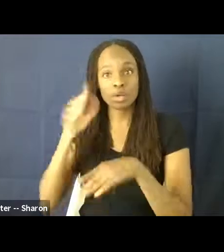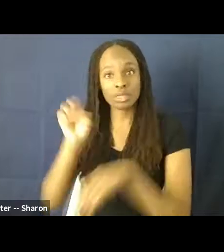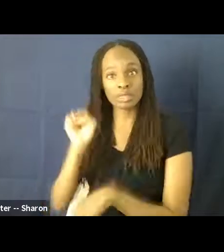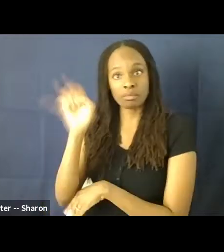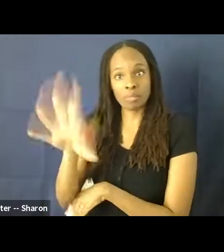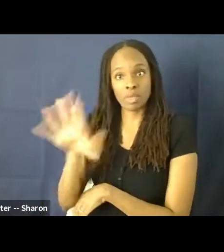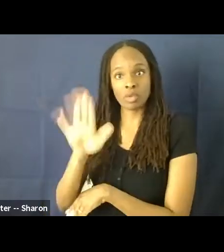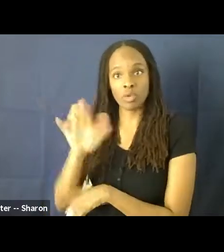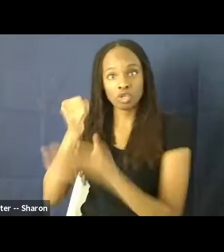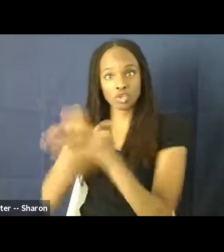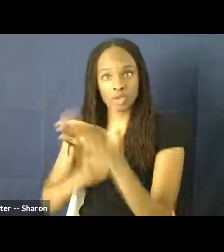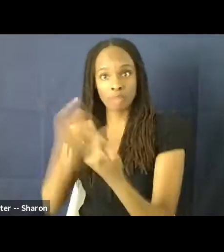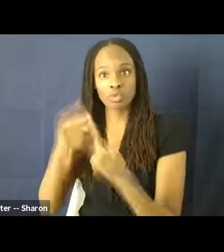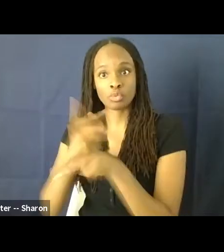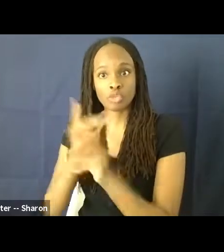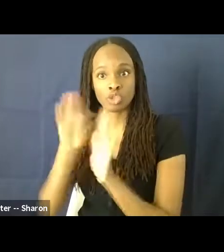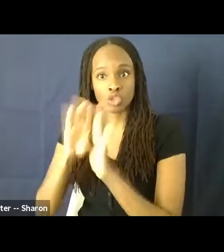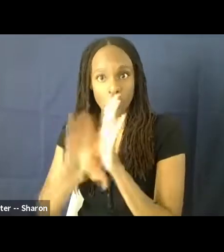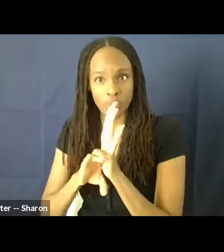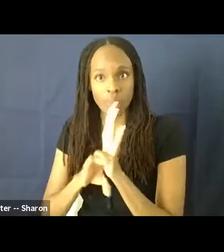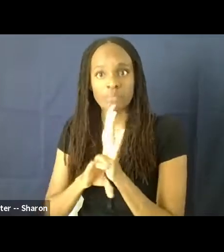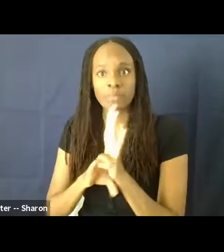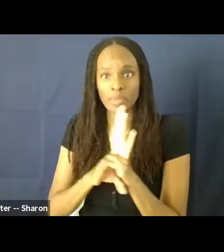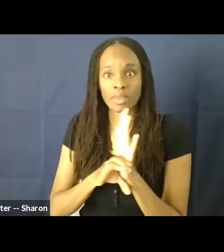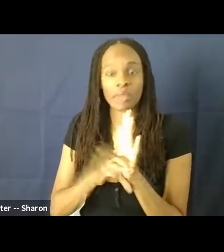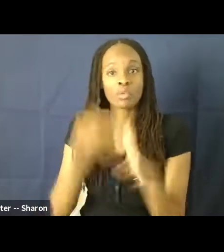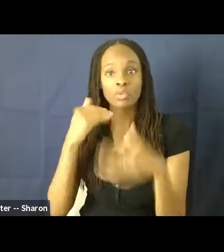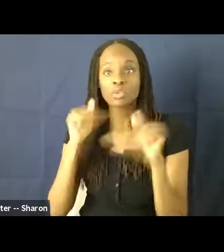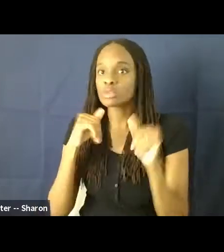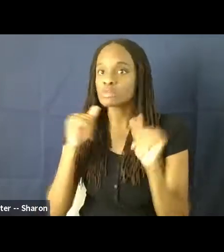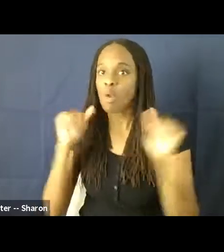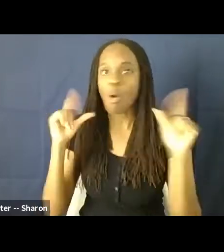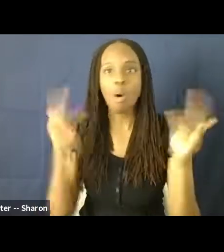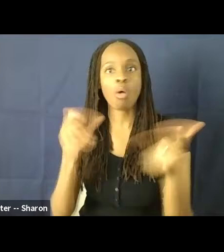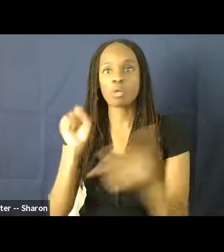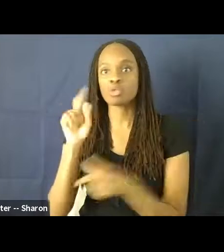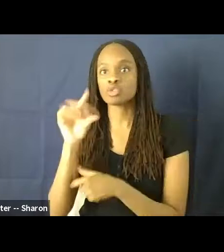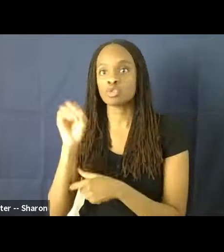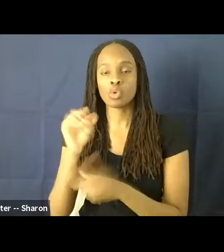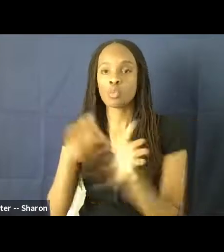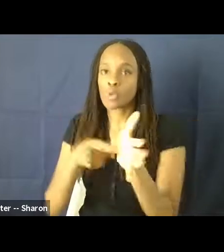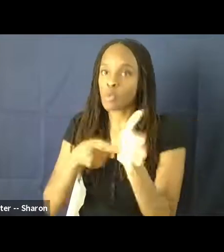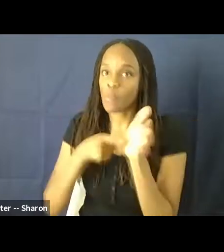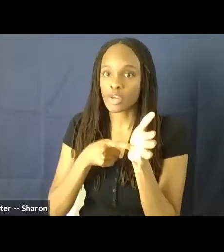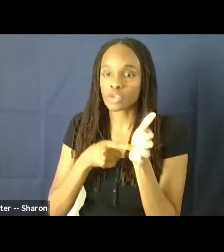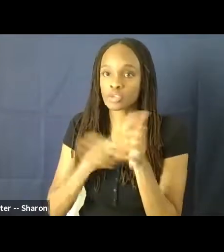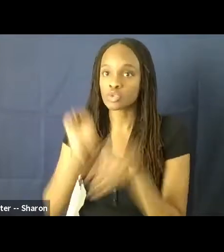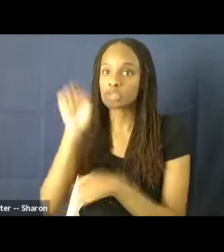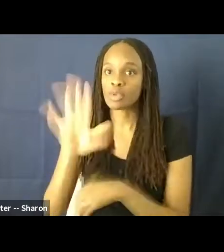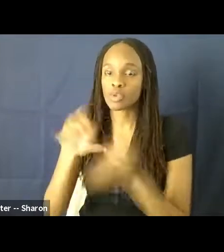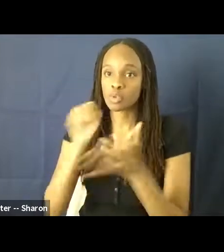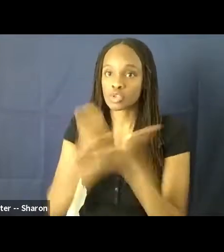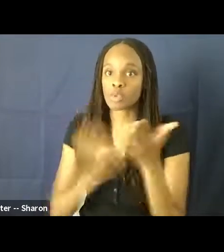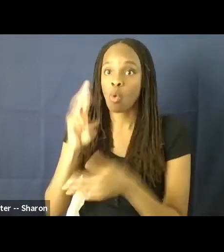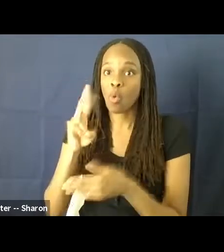production code administration. And all studios were required to submit their scripts. You would get a $25,000 fine if you released a movie